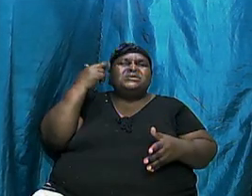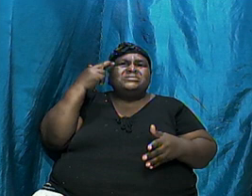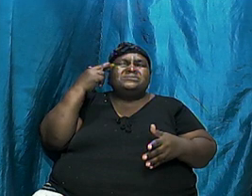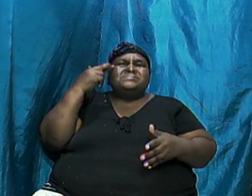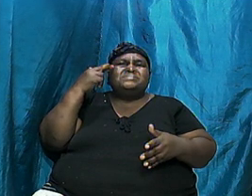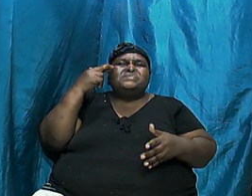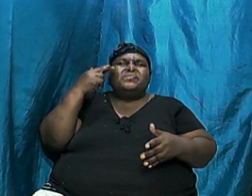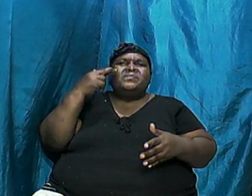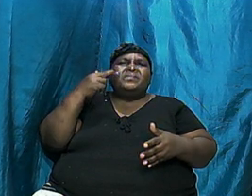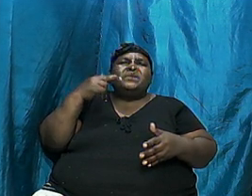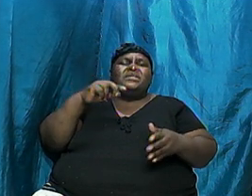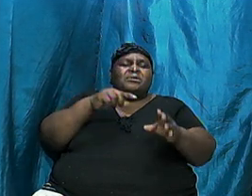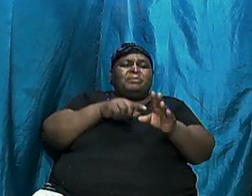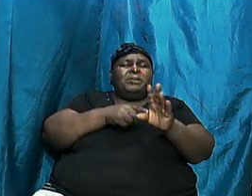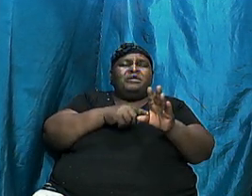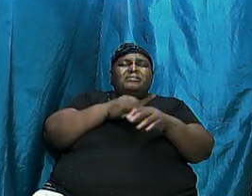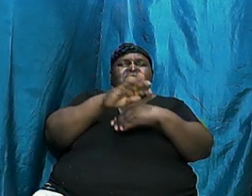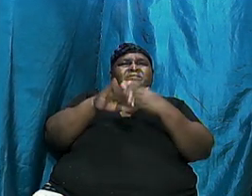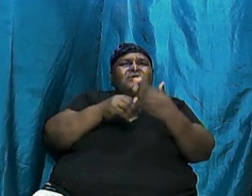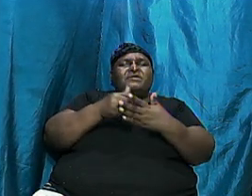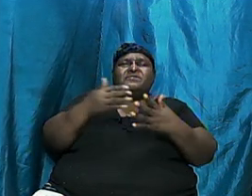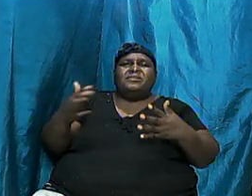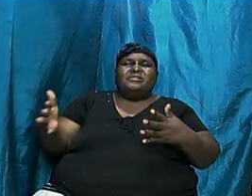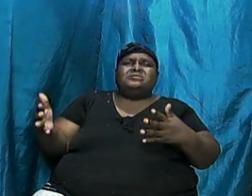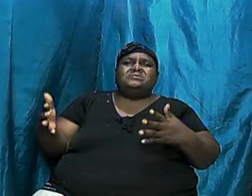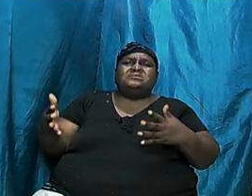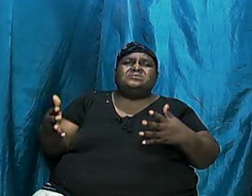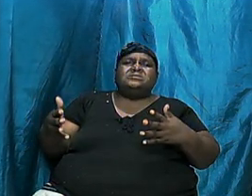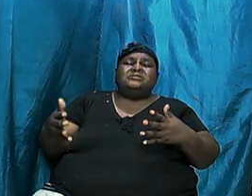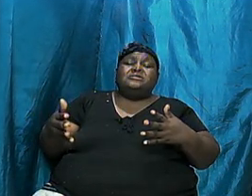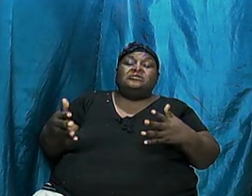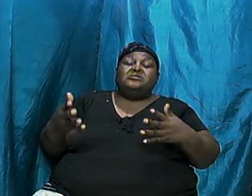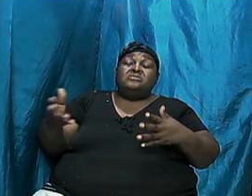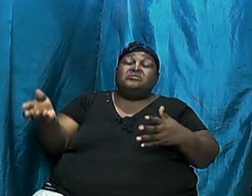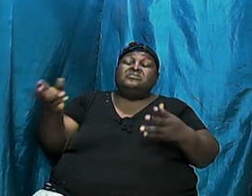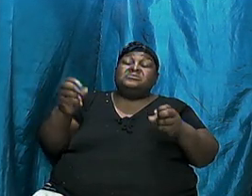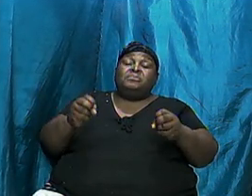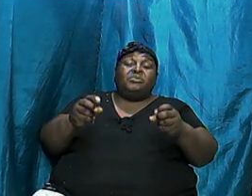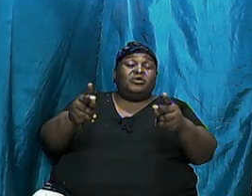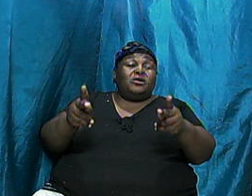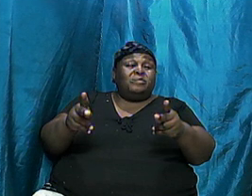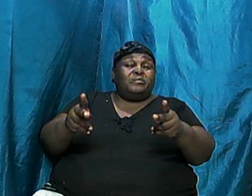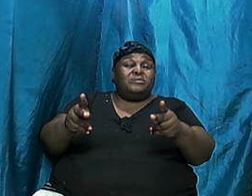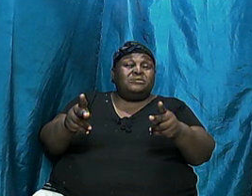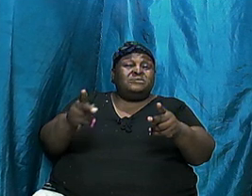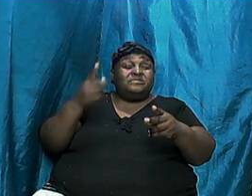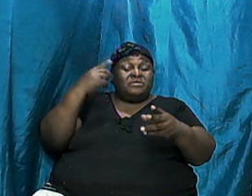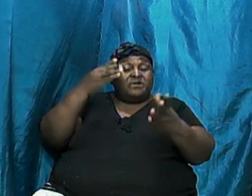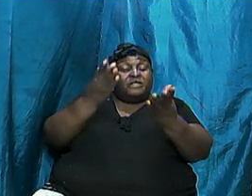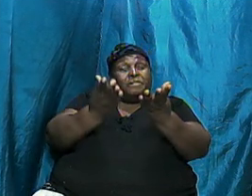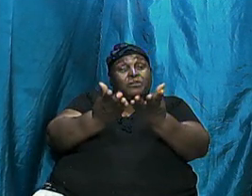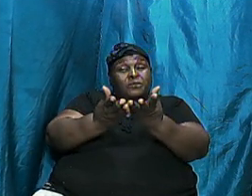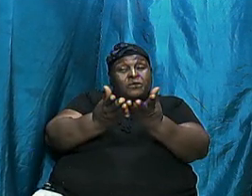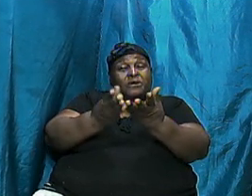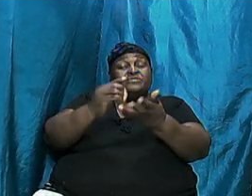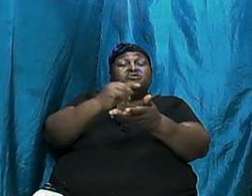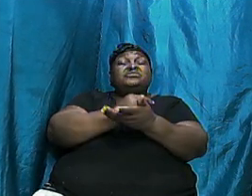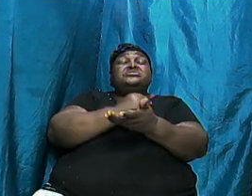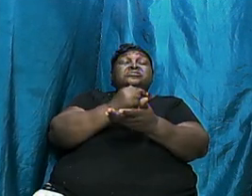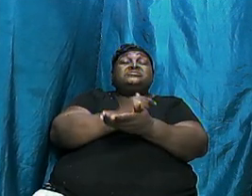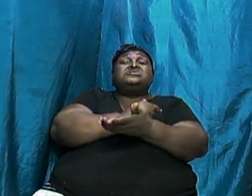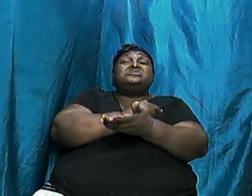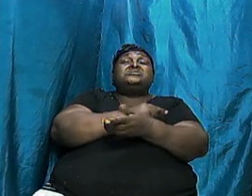the beginning of all things as we see there is a purpose for the book. And when we are through, we will see clearly the purpose